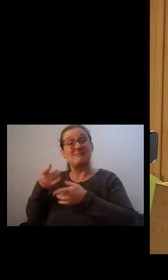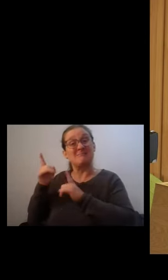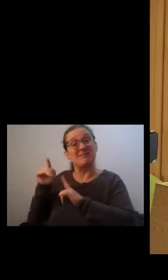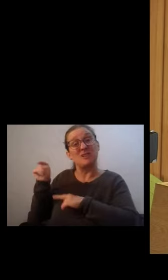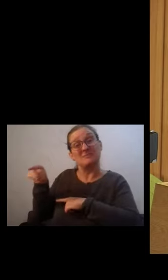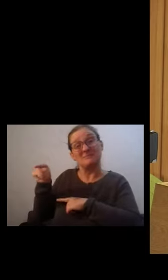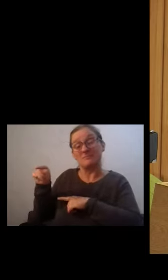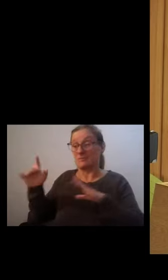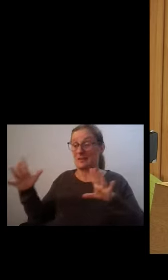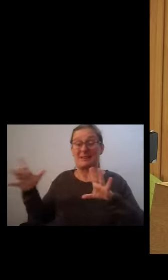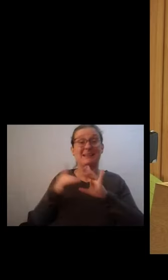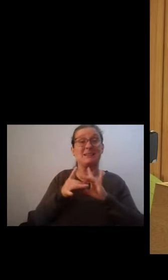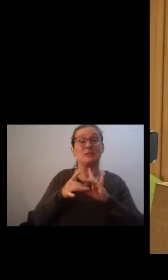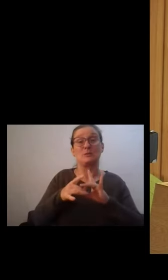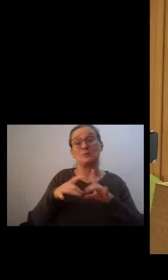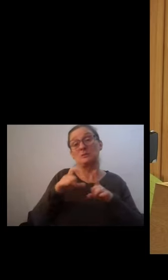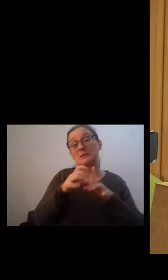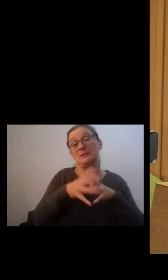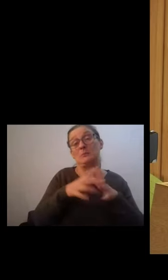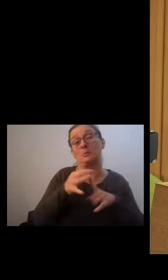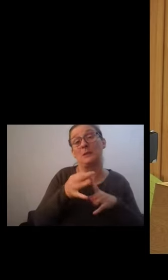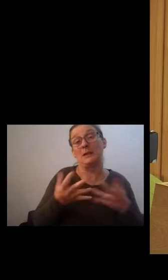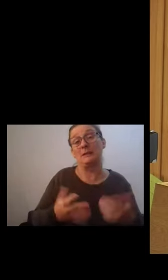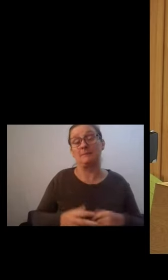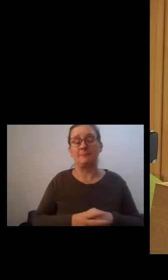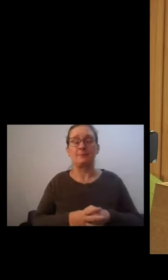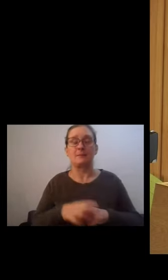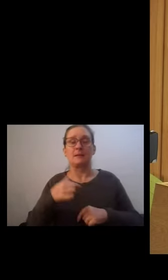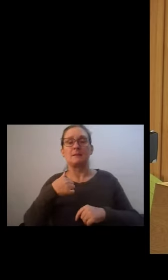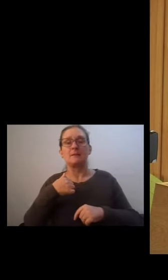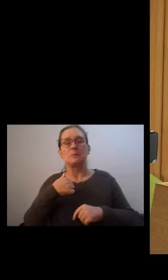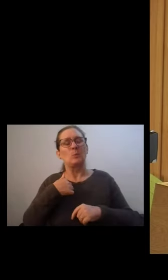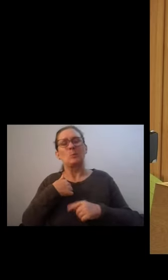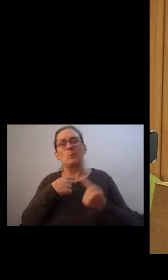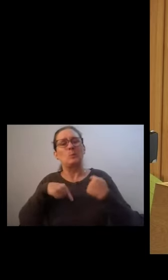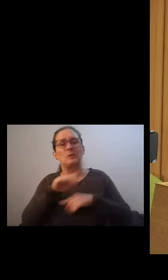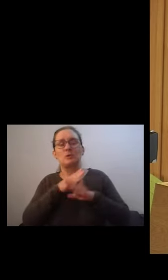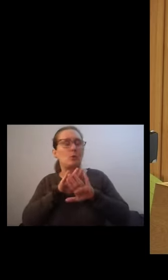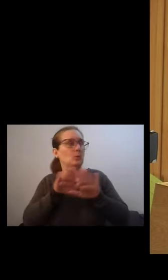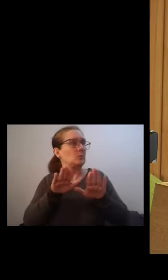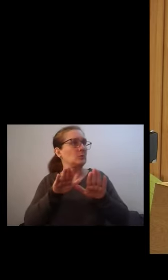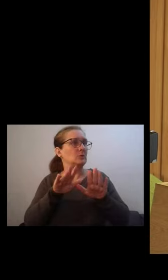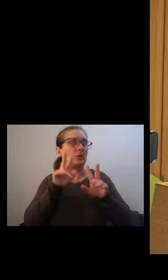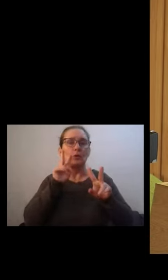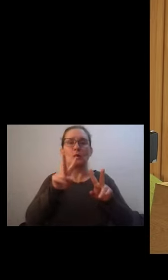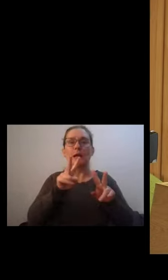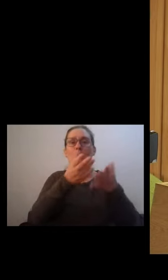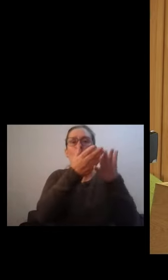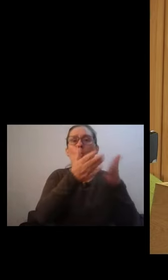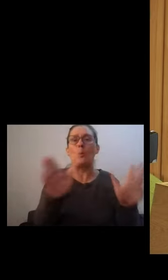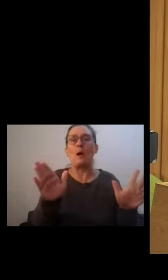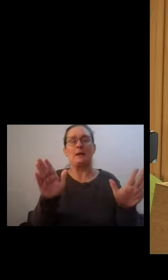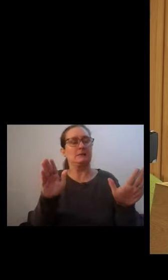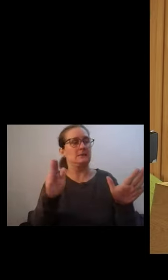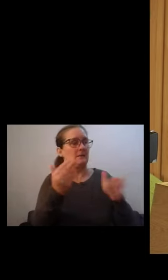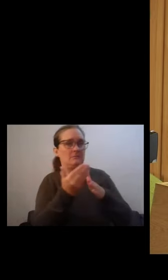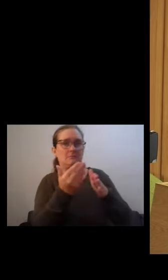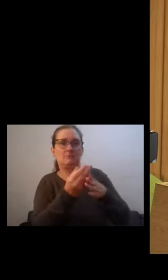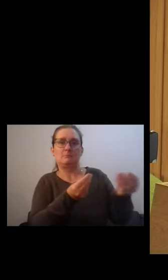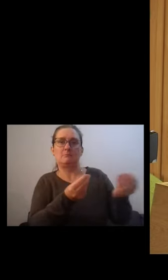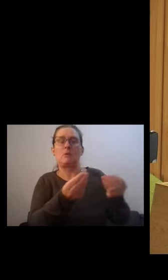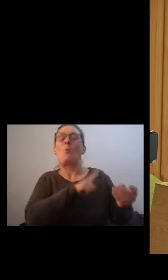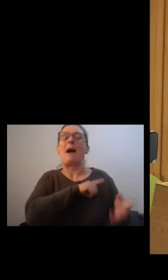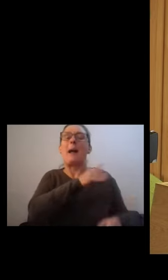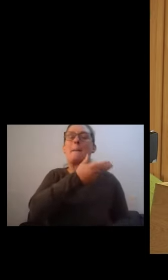Pensions. We do not look, in our committee, at wider labour market regulation, because the Department for Business is